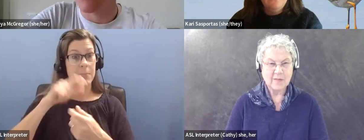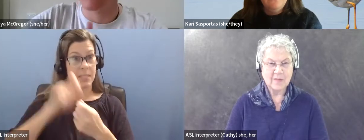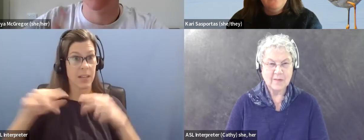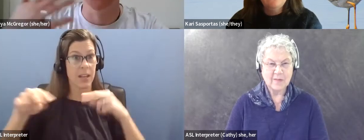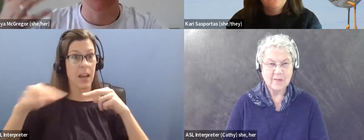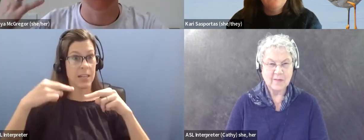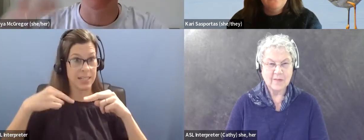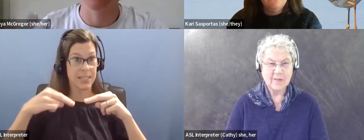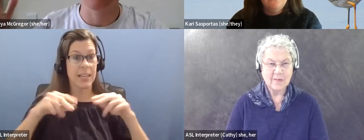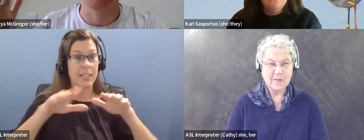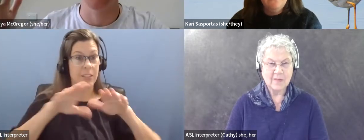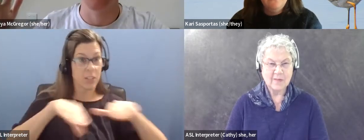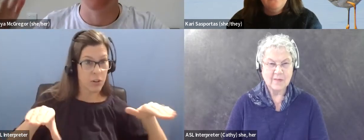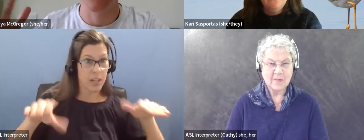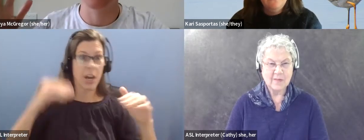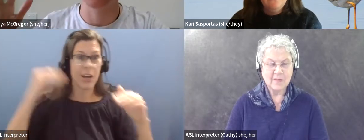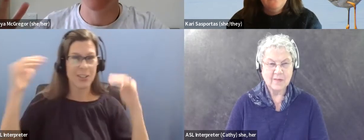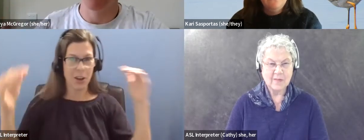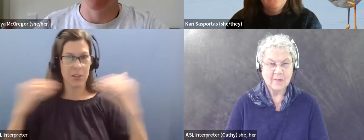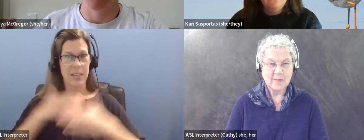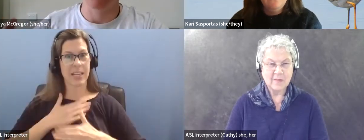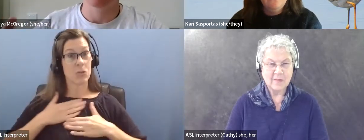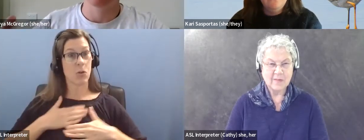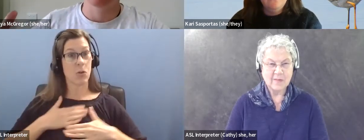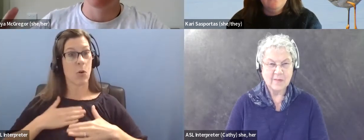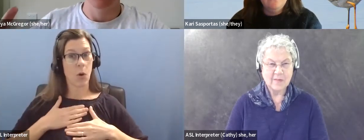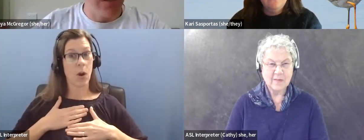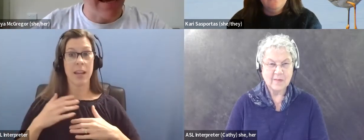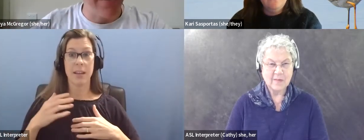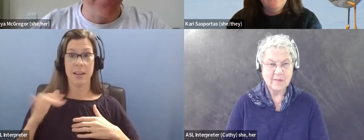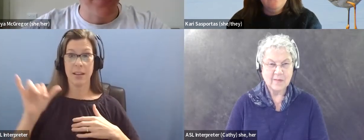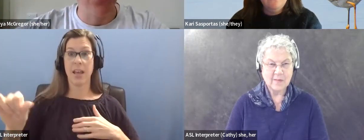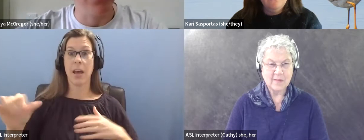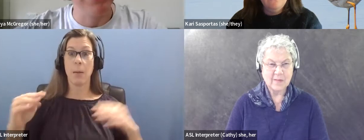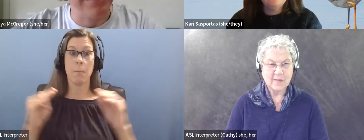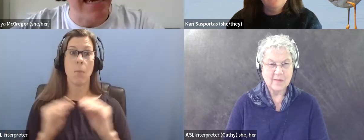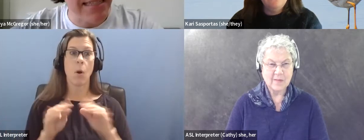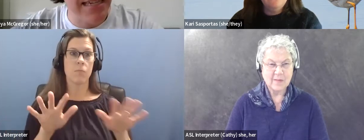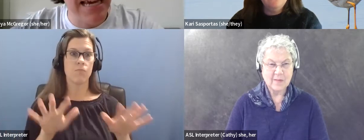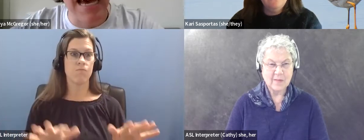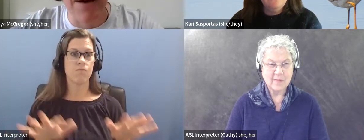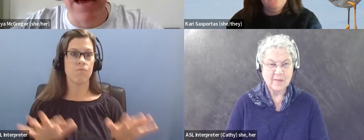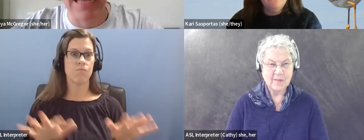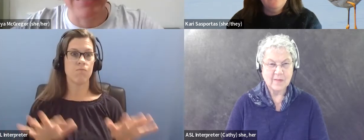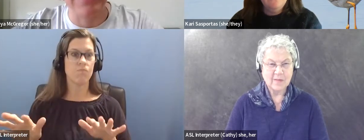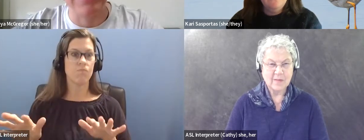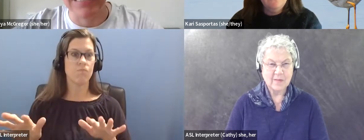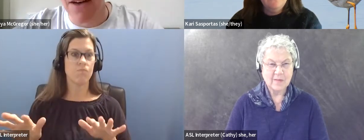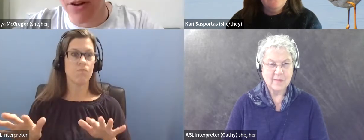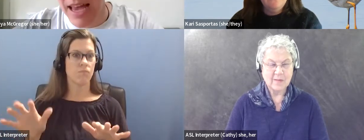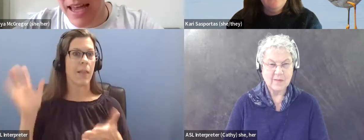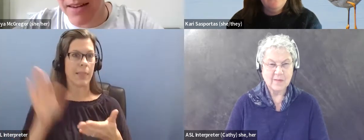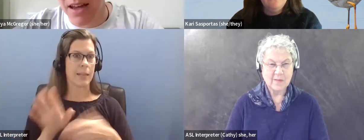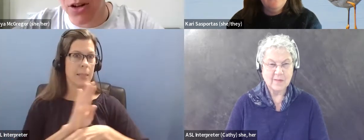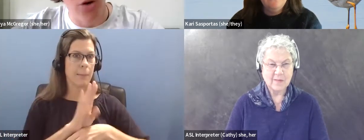kids and adults to enjoy, know, in a way that's a bit more chilled out and not as intense. Um, and that the